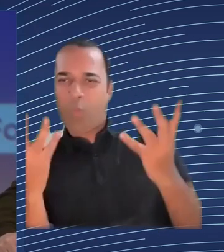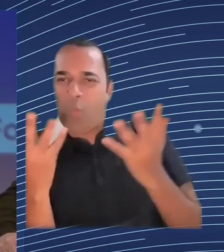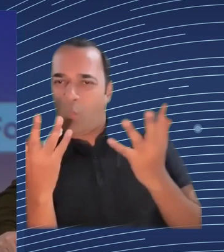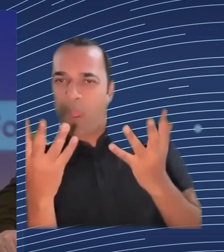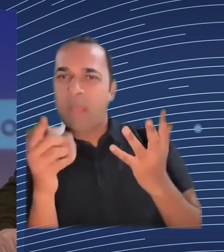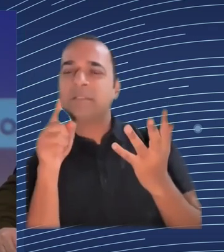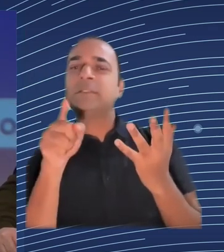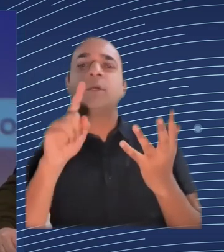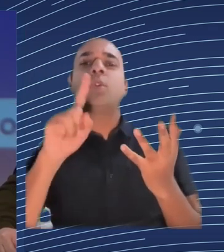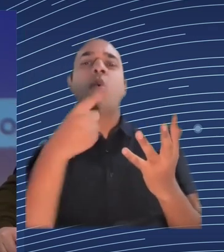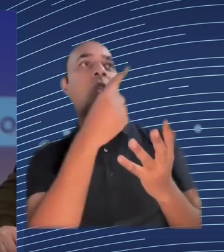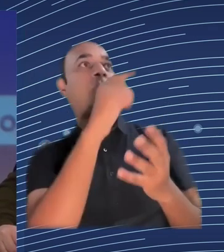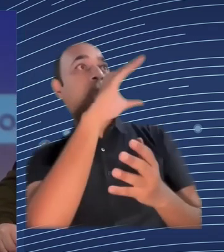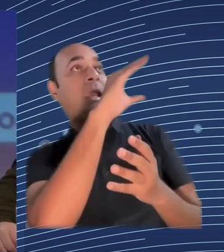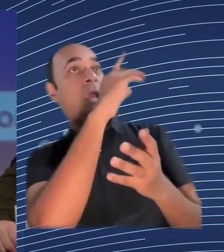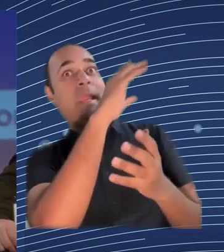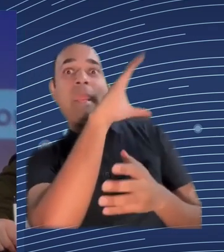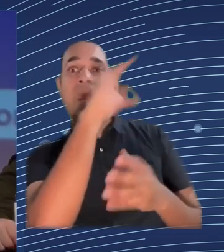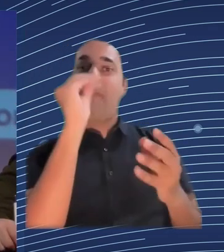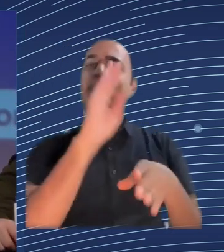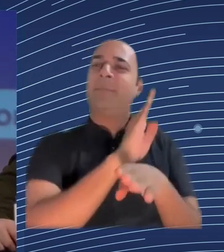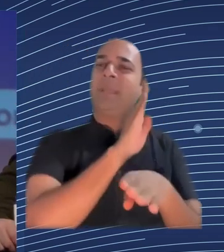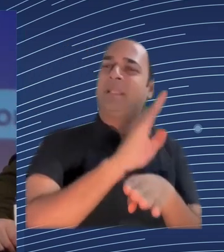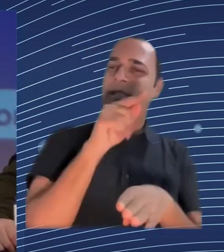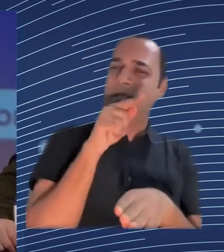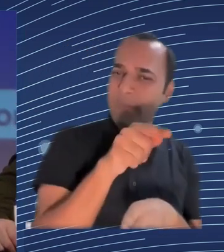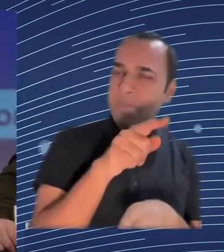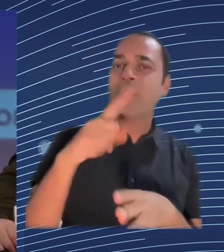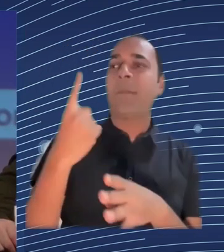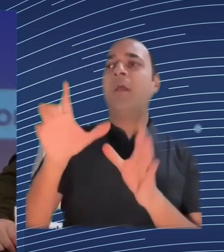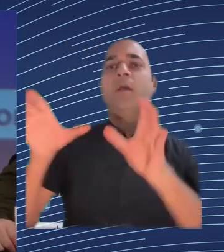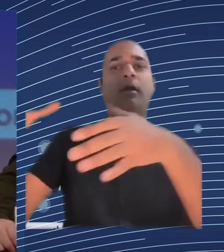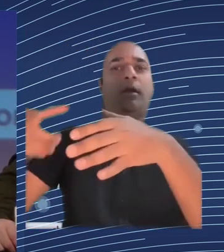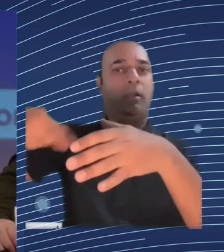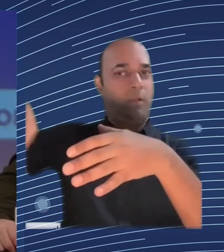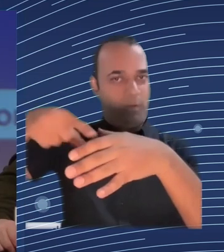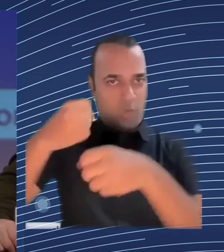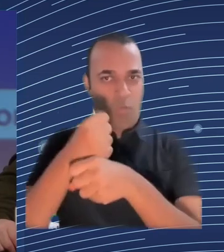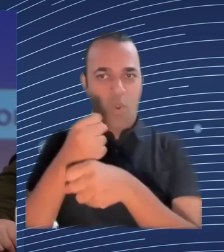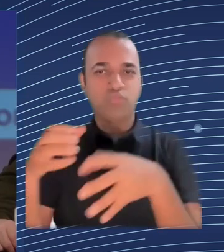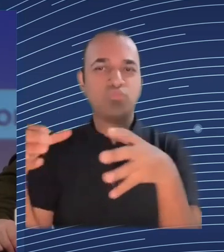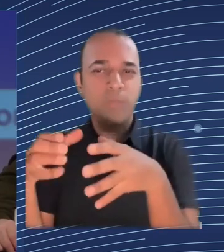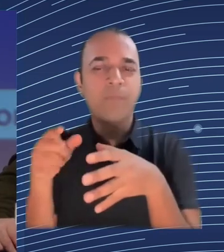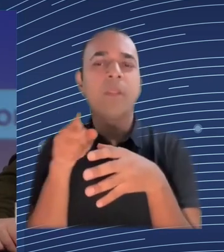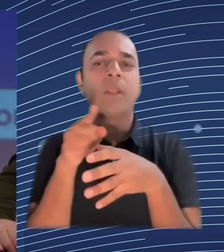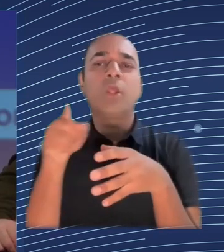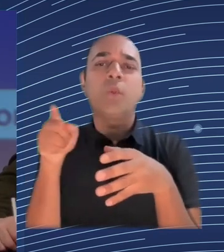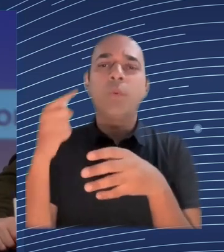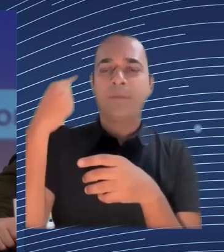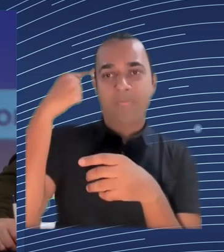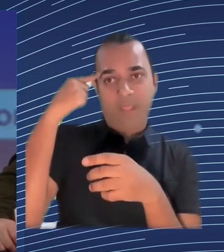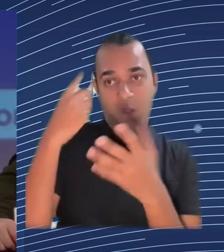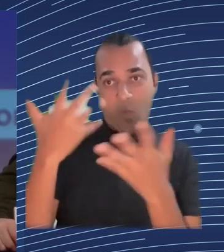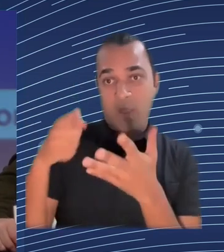first one the is within IBM we tend to look at AI as augmented intelligence so the idea there is can it help